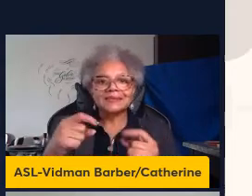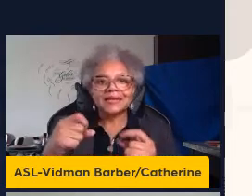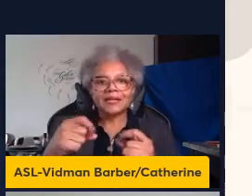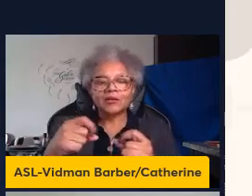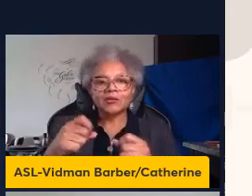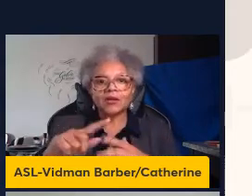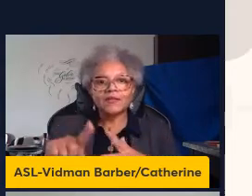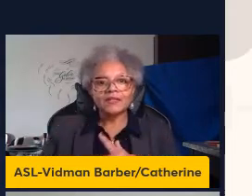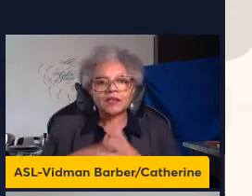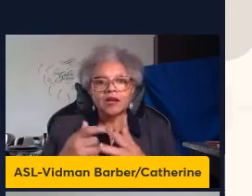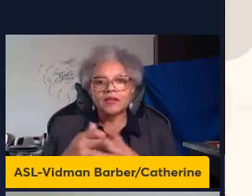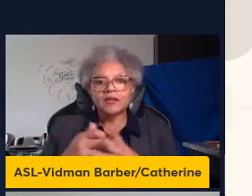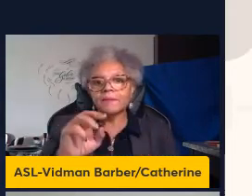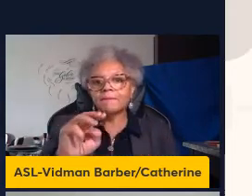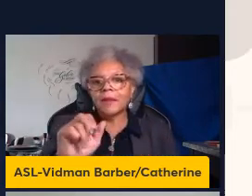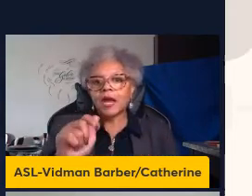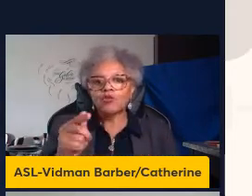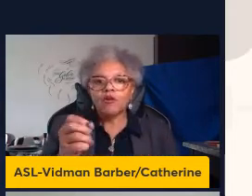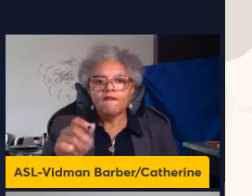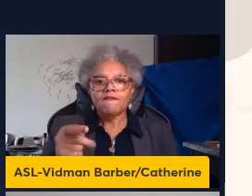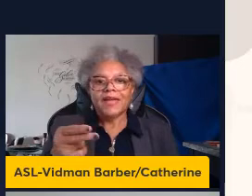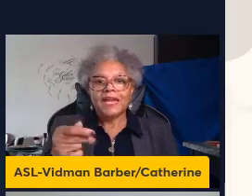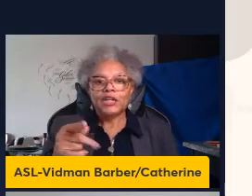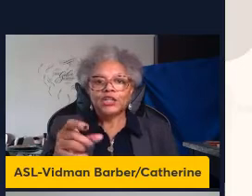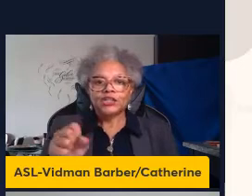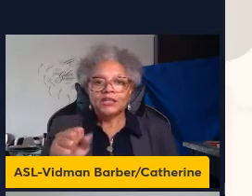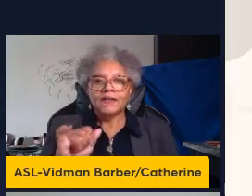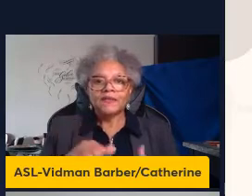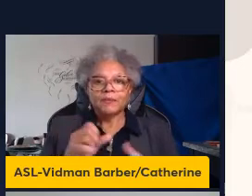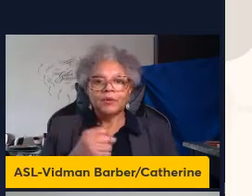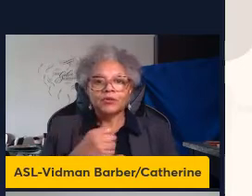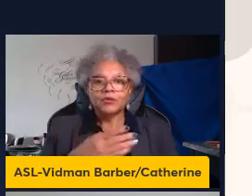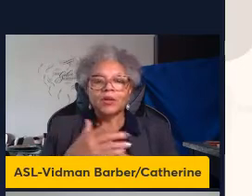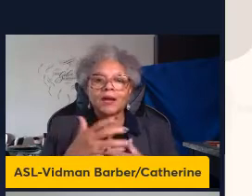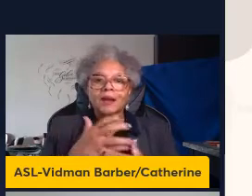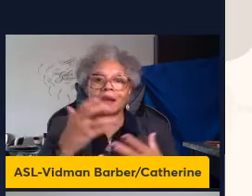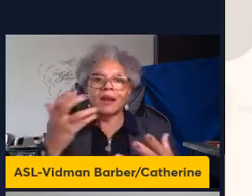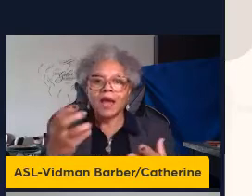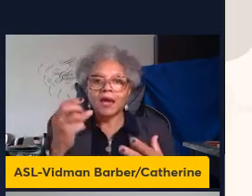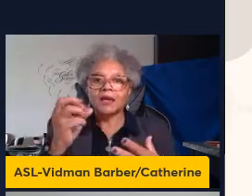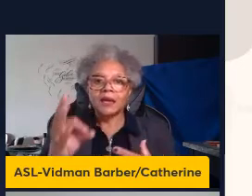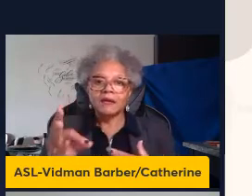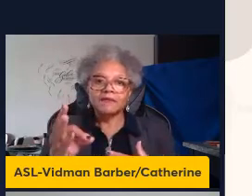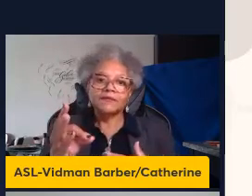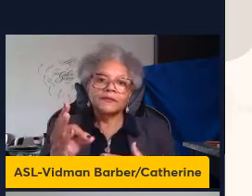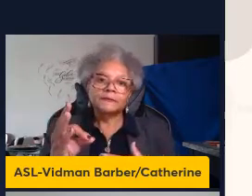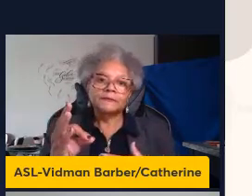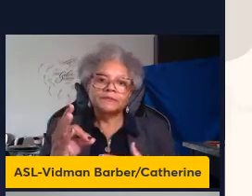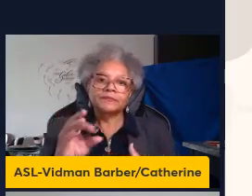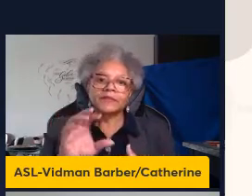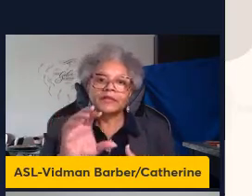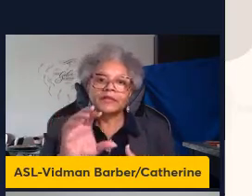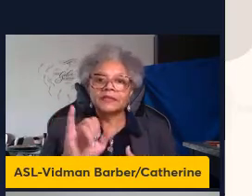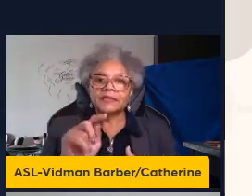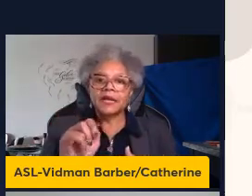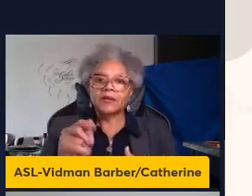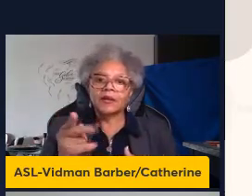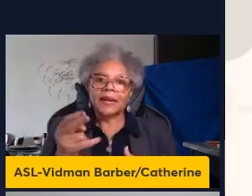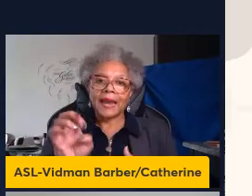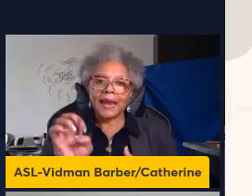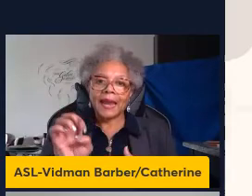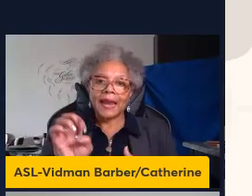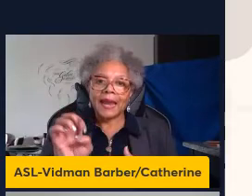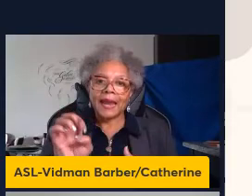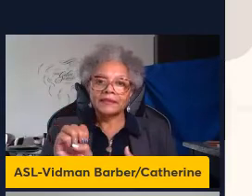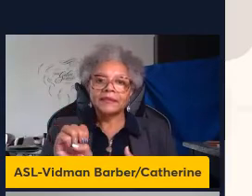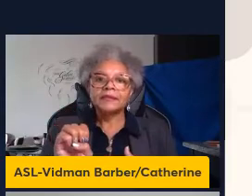the macrophages and produce massive amounts of cytokines and cholera